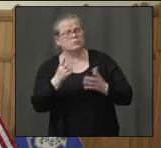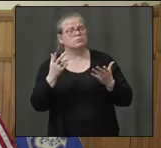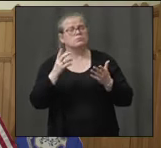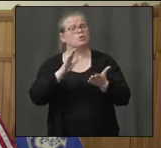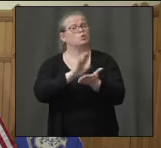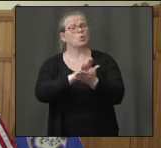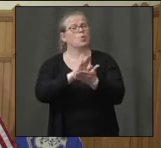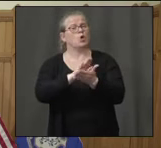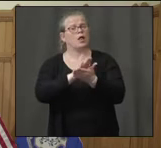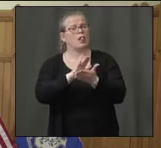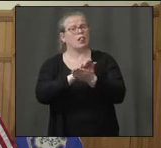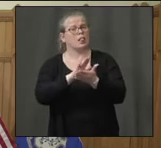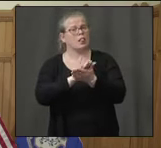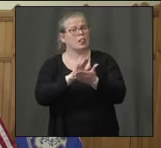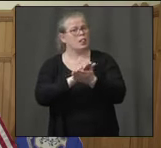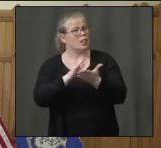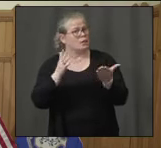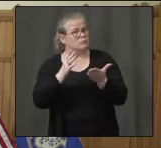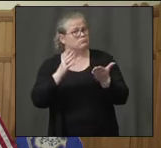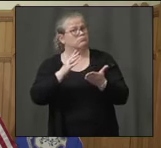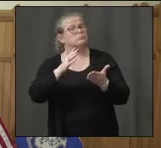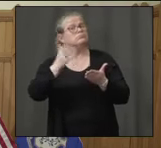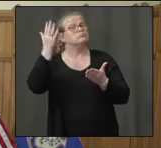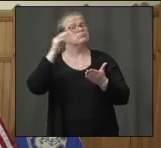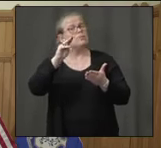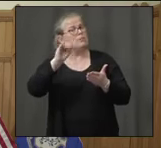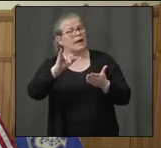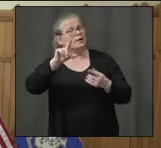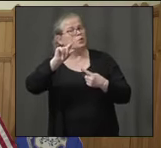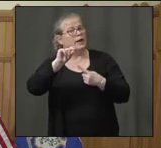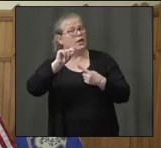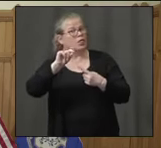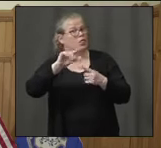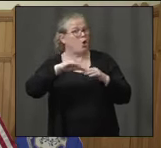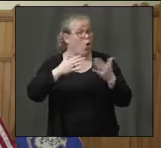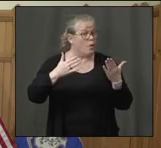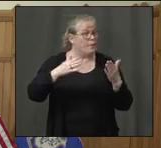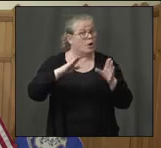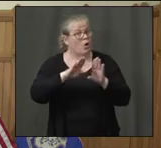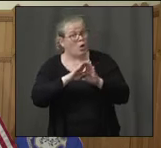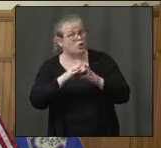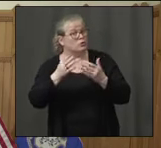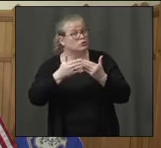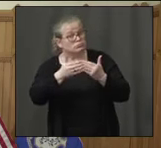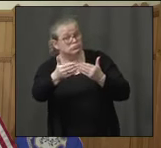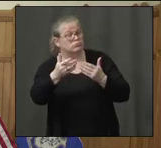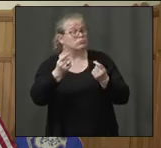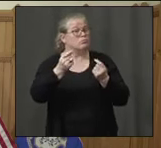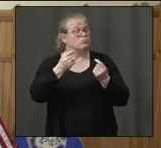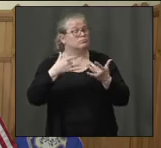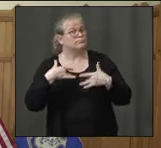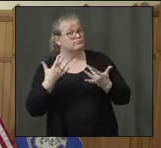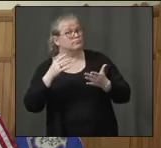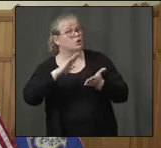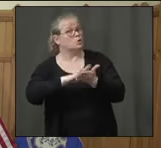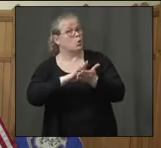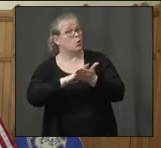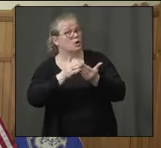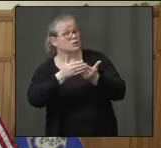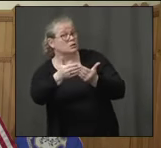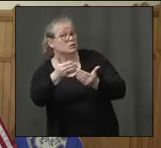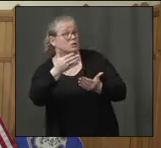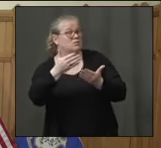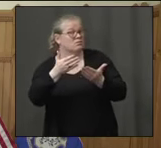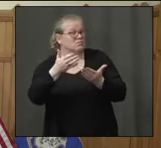still a date? And when might we have an update on anything further? guess closing, possibly for the rest of the